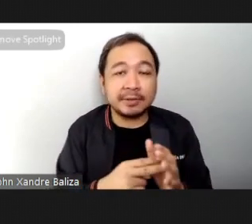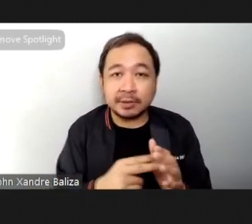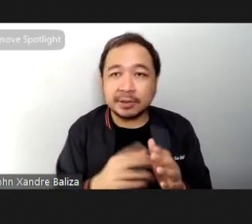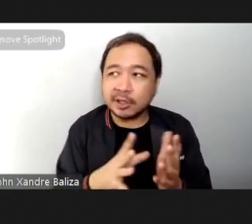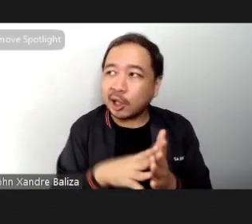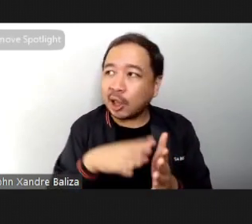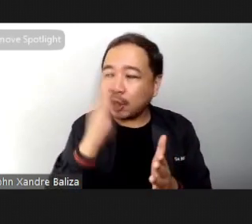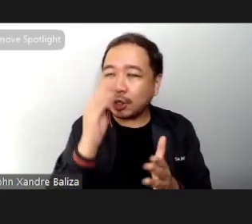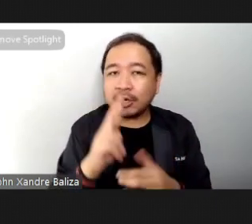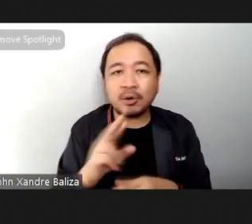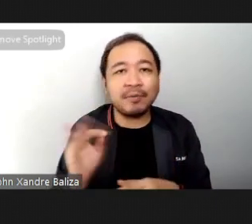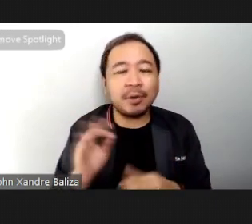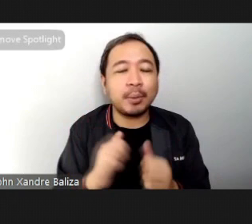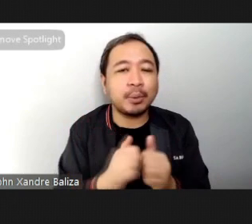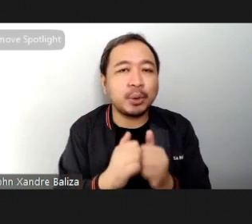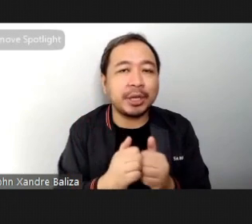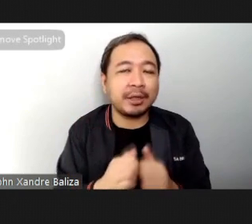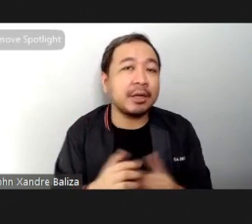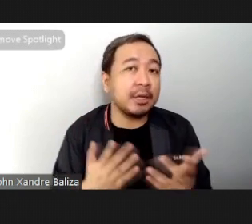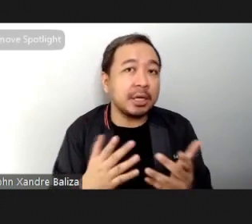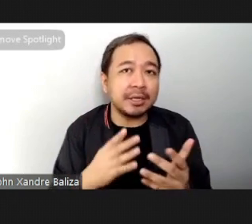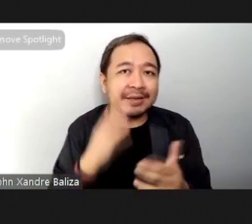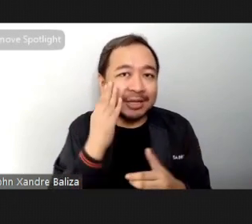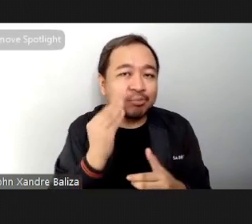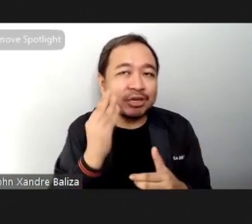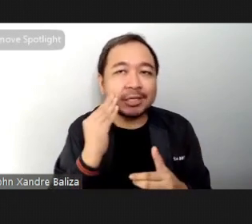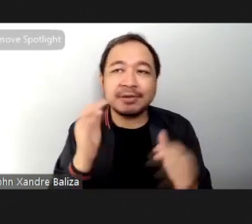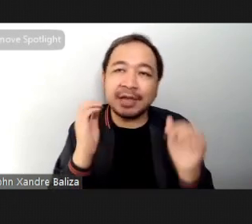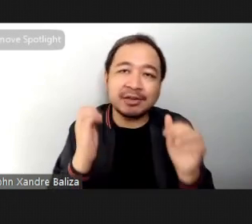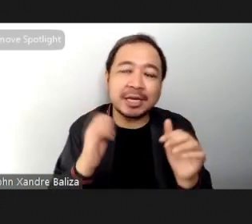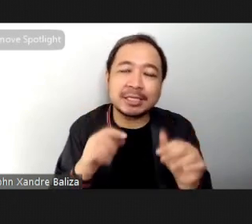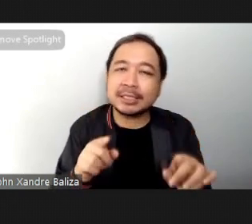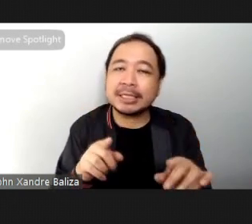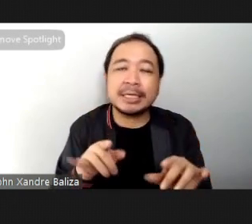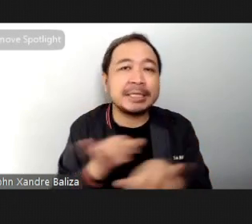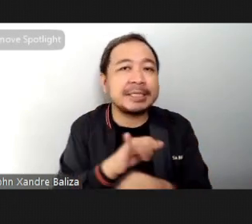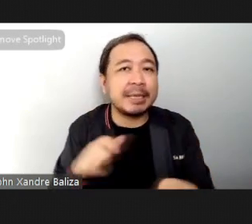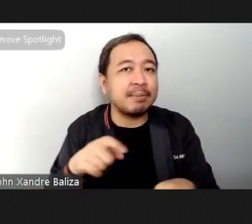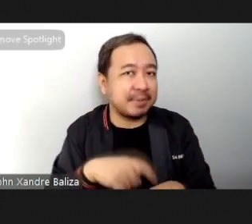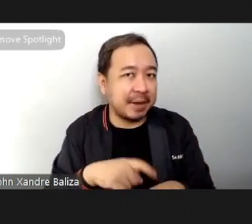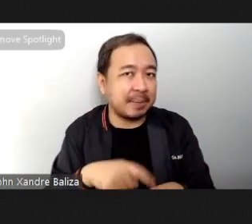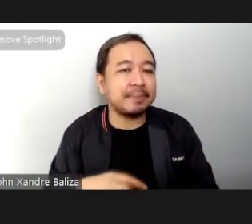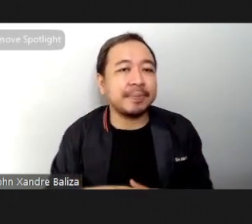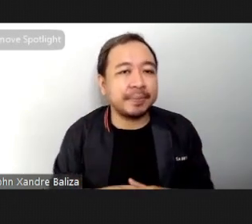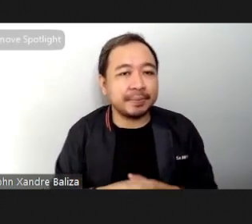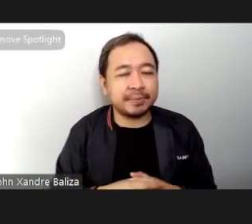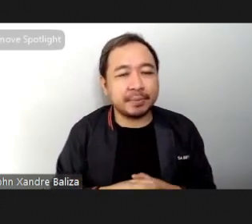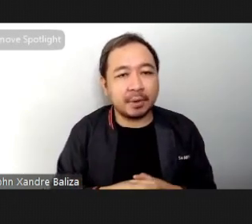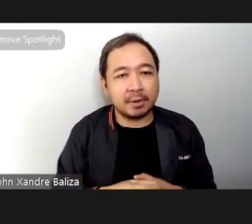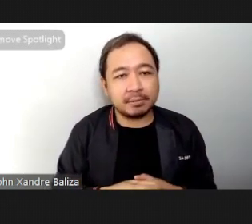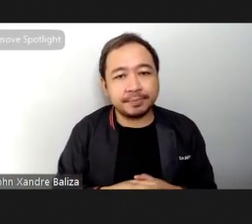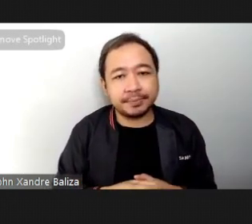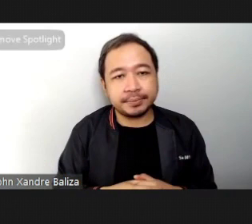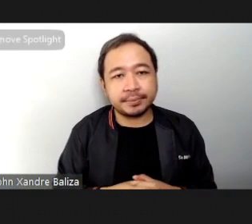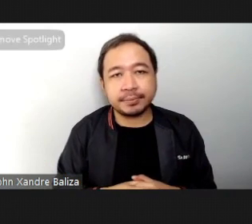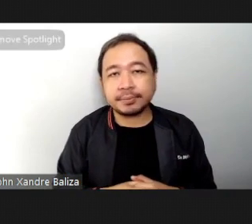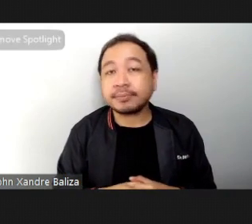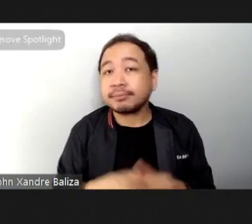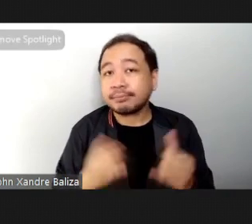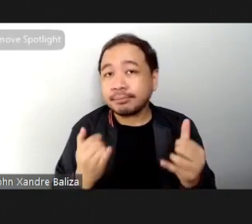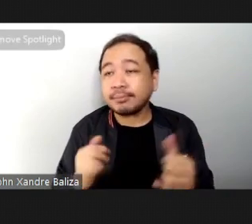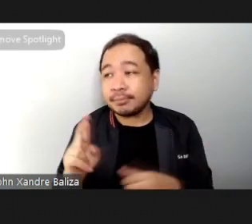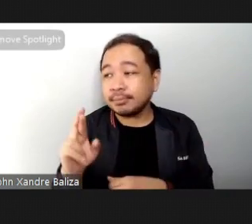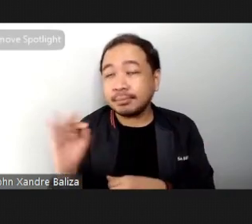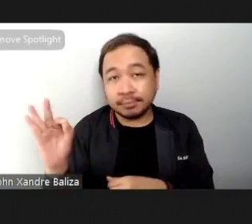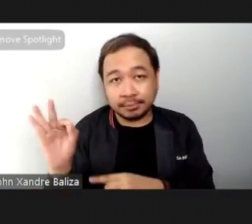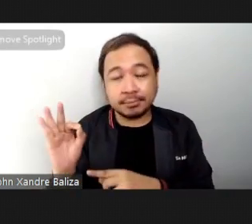you get to explore movements and exercise at the same time like never before so given the context of rope